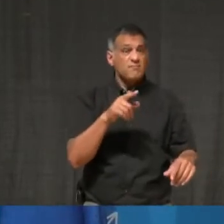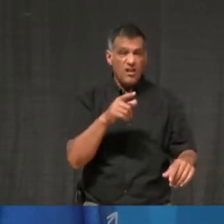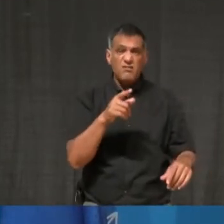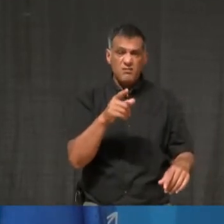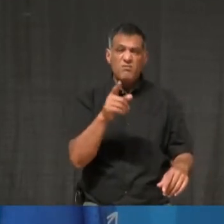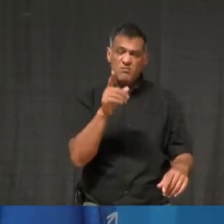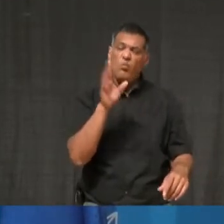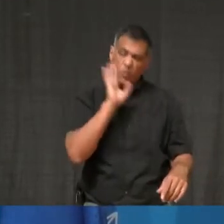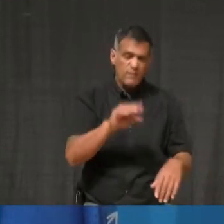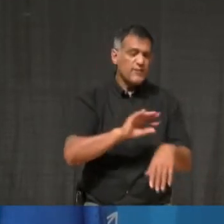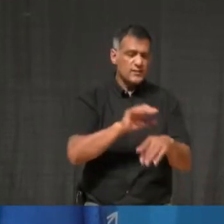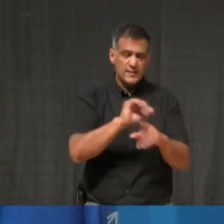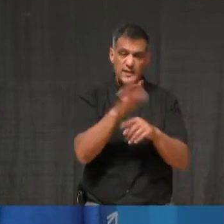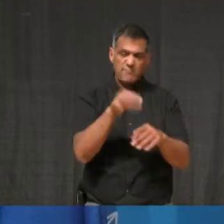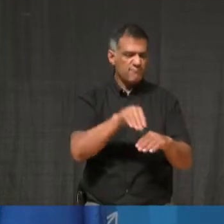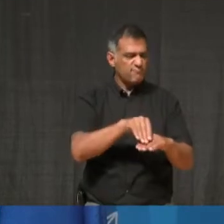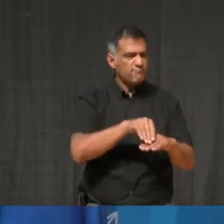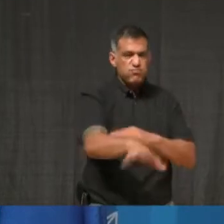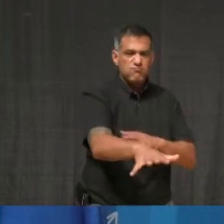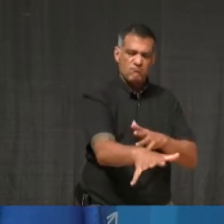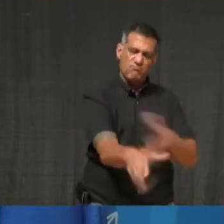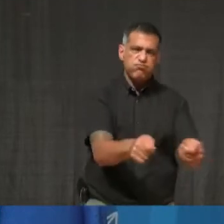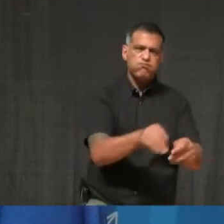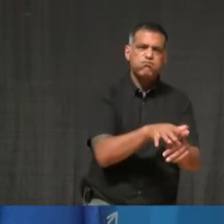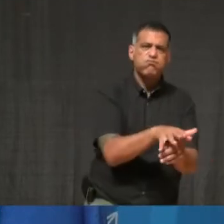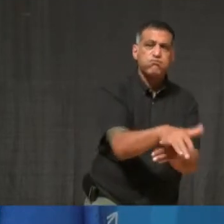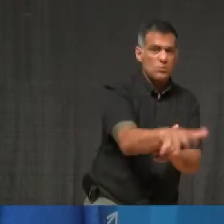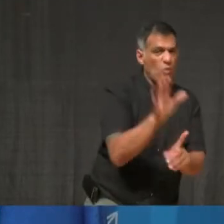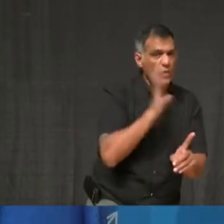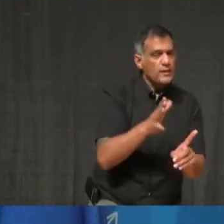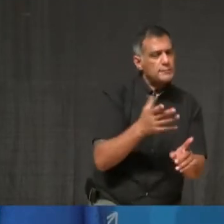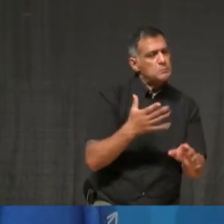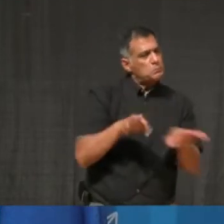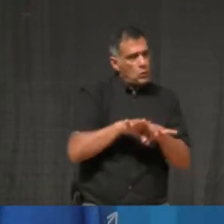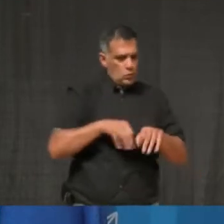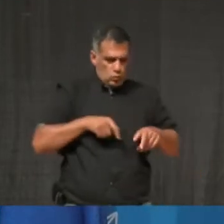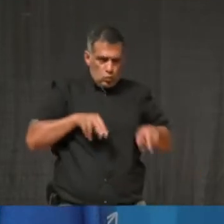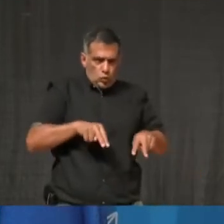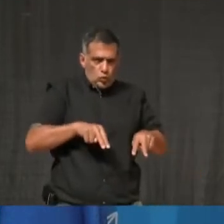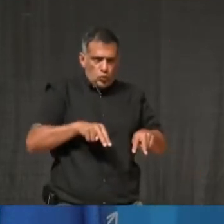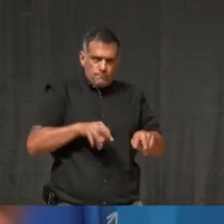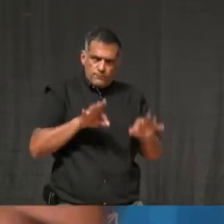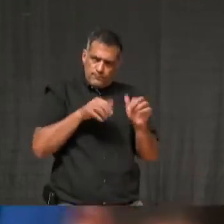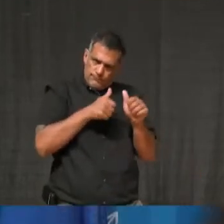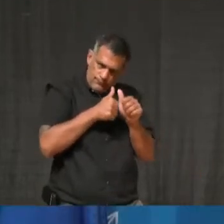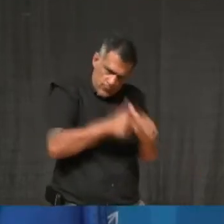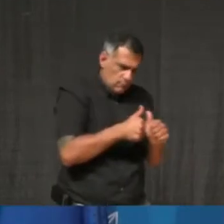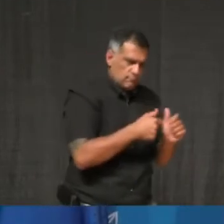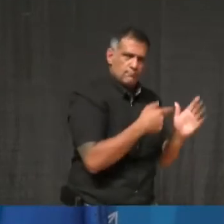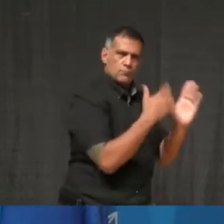challenge and the important thread that we need to work our way through at this point in time. Thank you for the question.